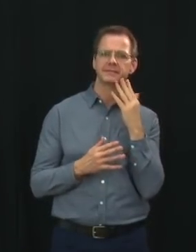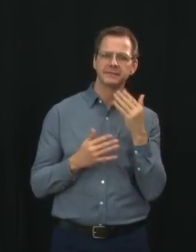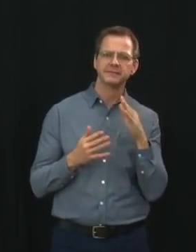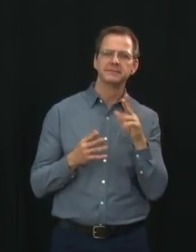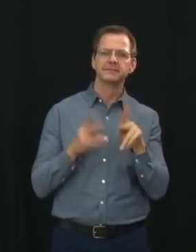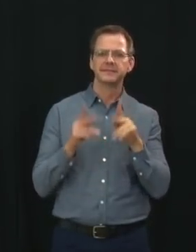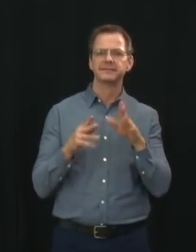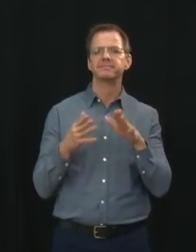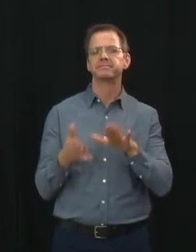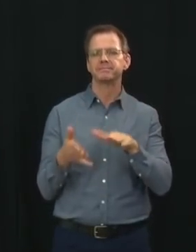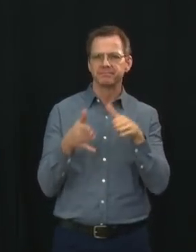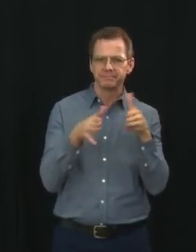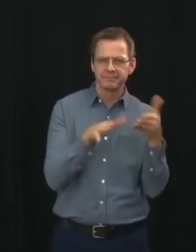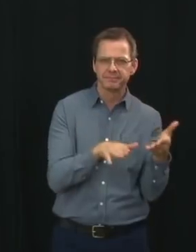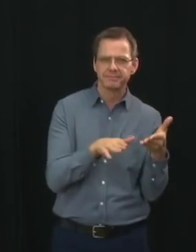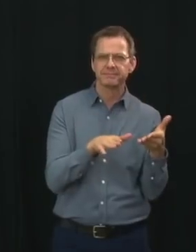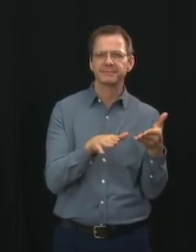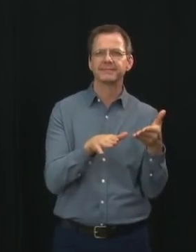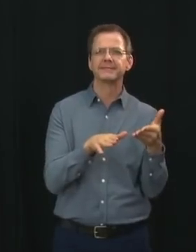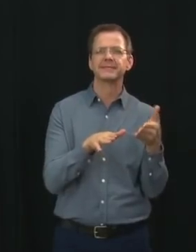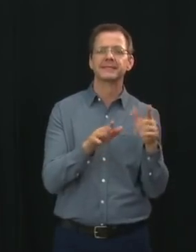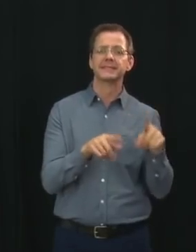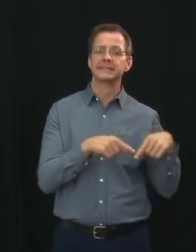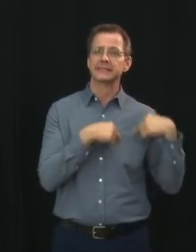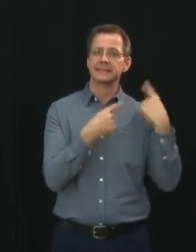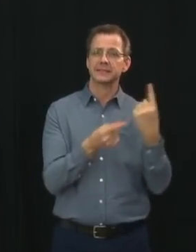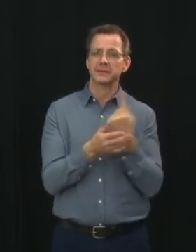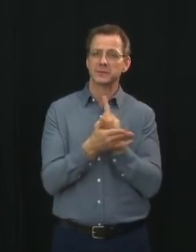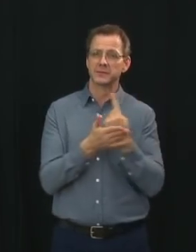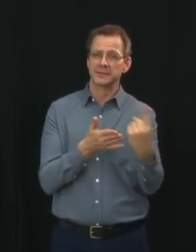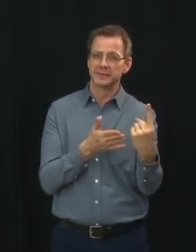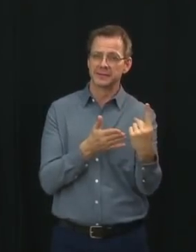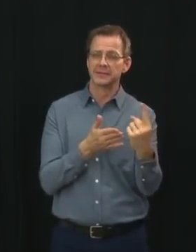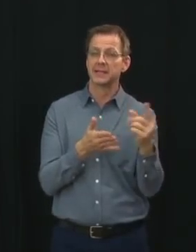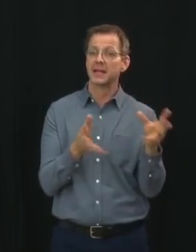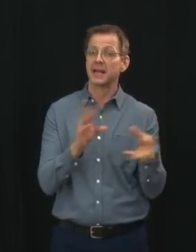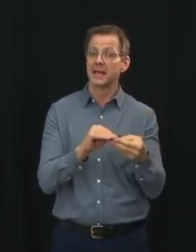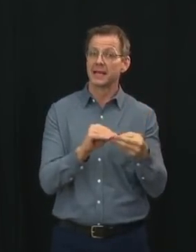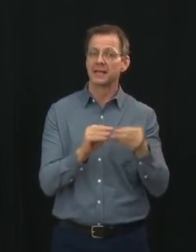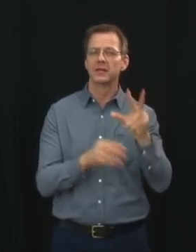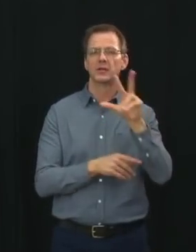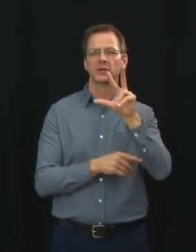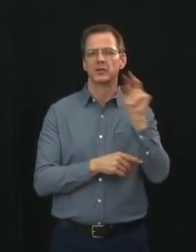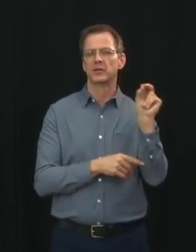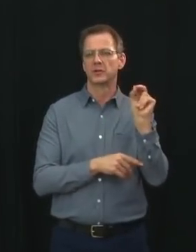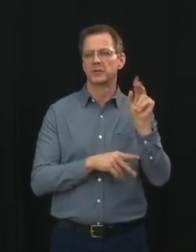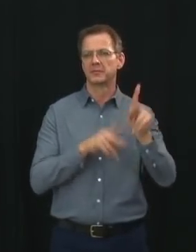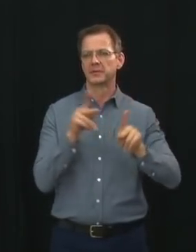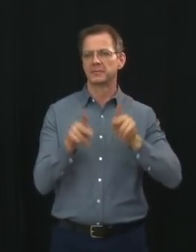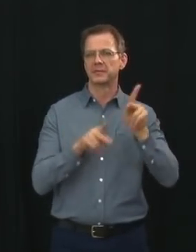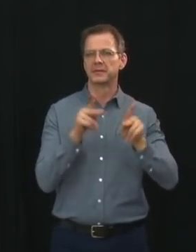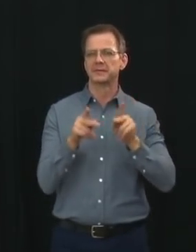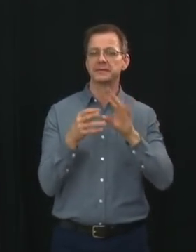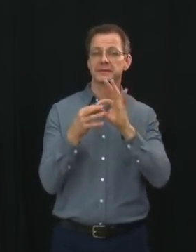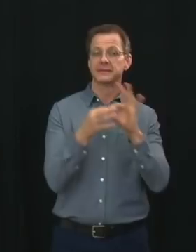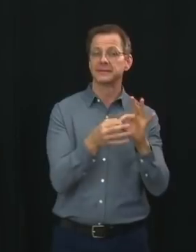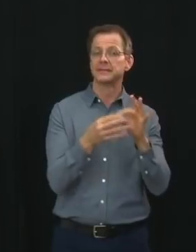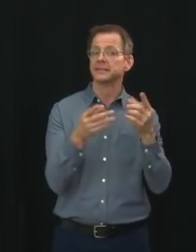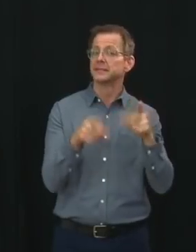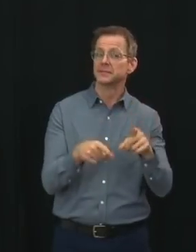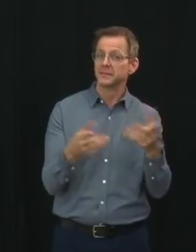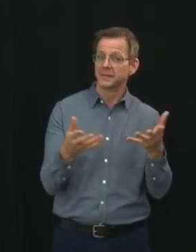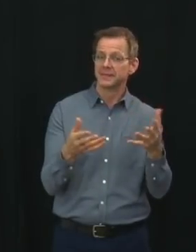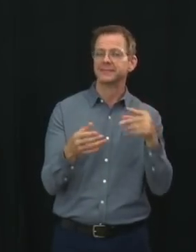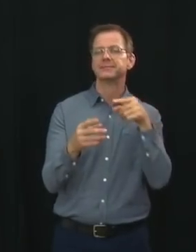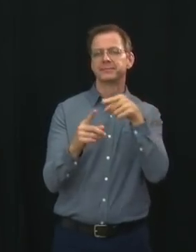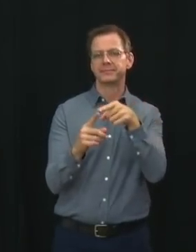the last week, 30 deaths related to COVID-19 have been reported to Alberta Health. This averages just over four per day.